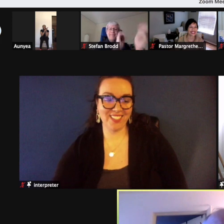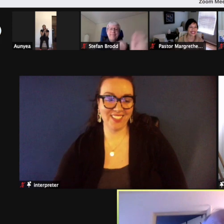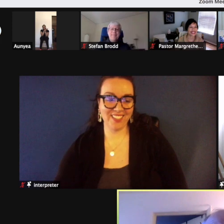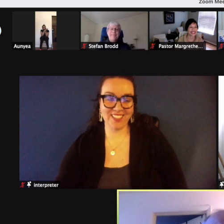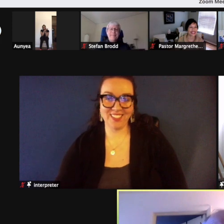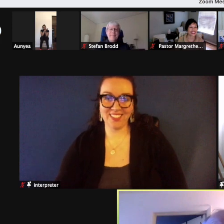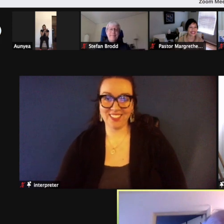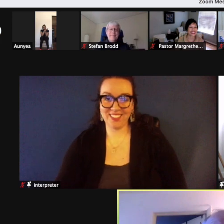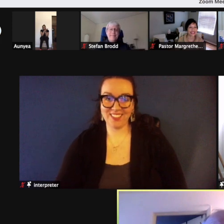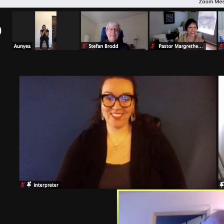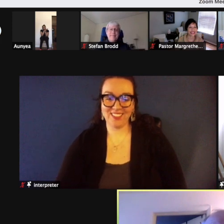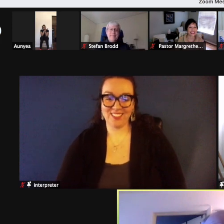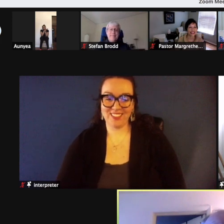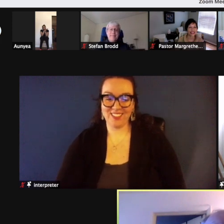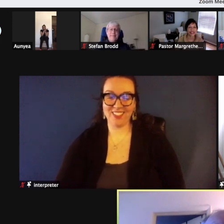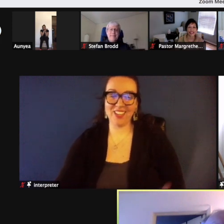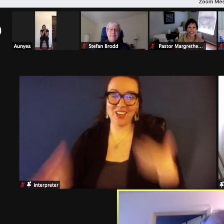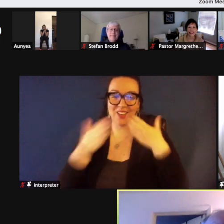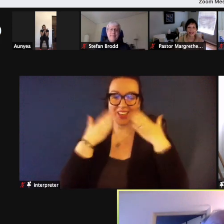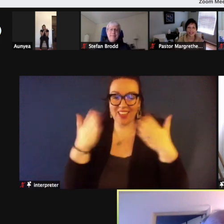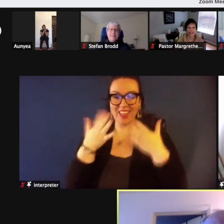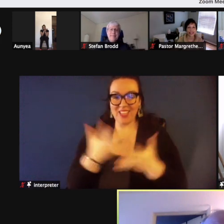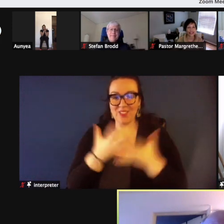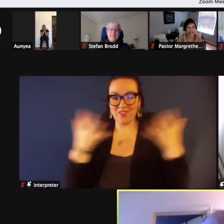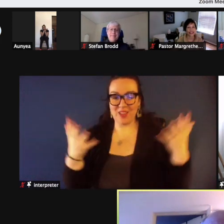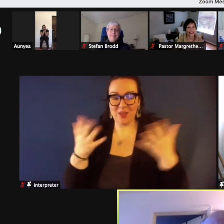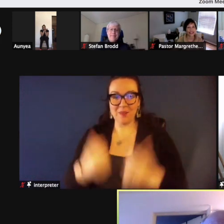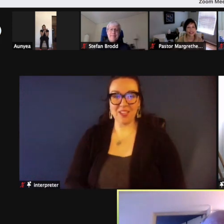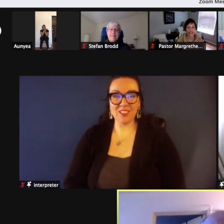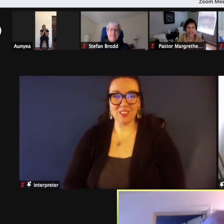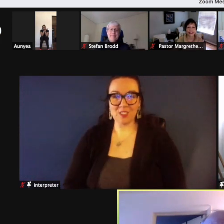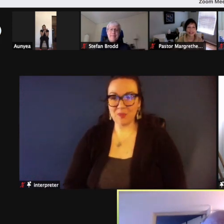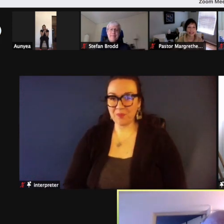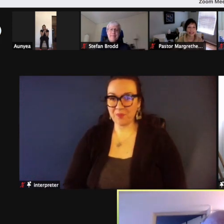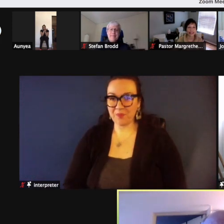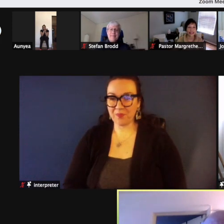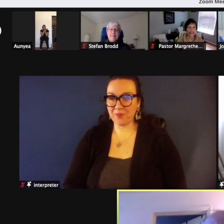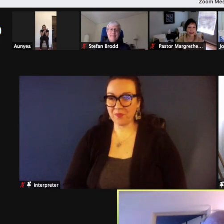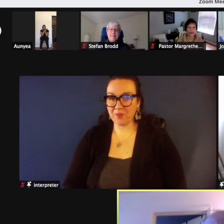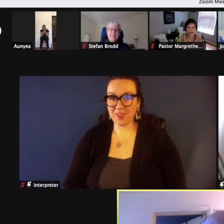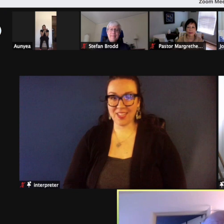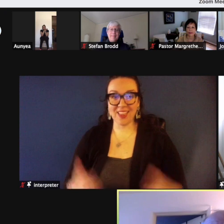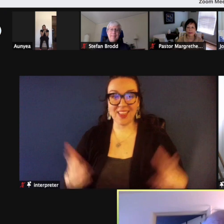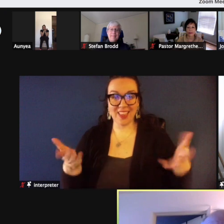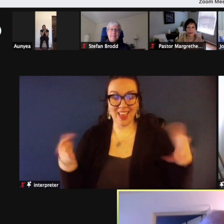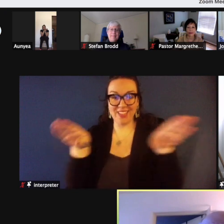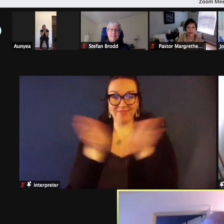all right all thank you very much so that that concludes the